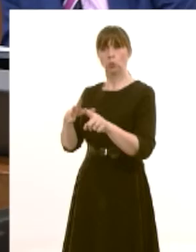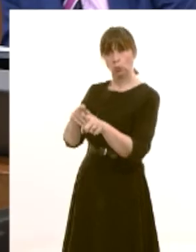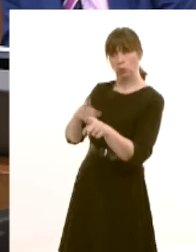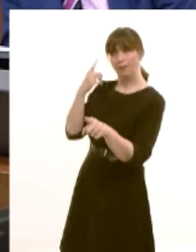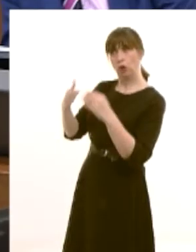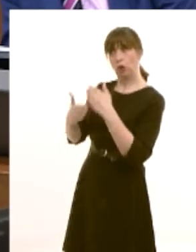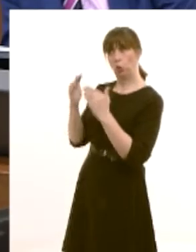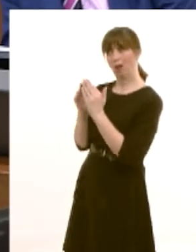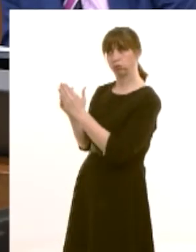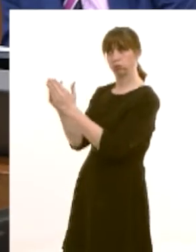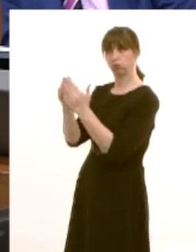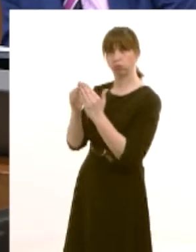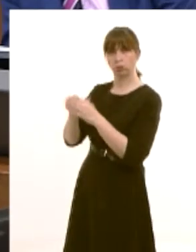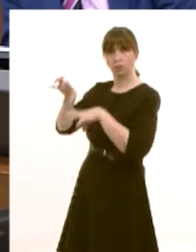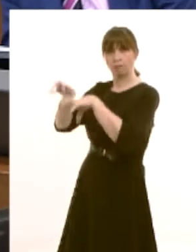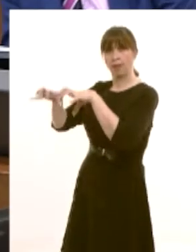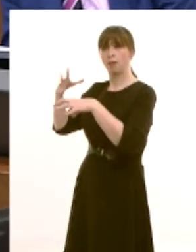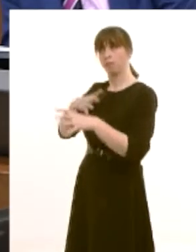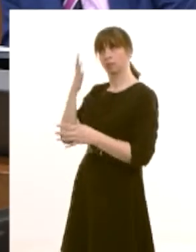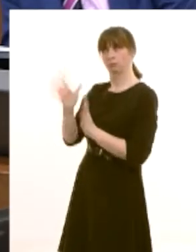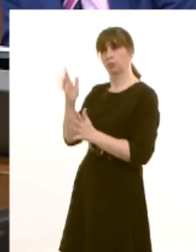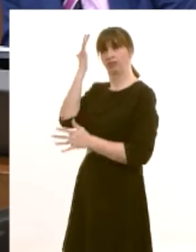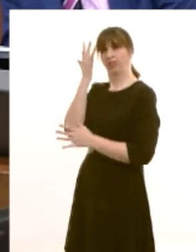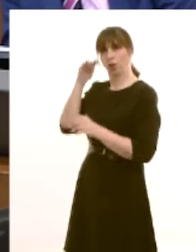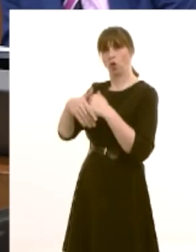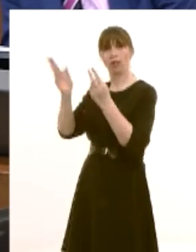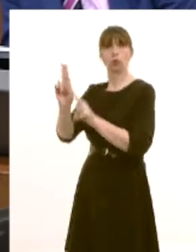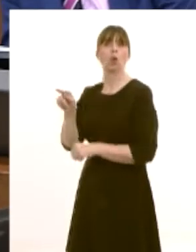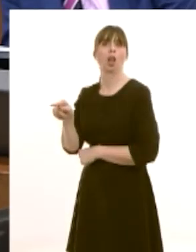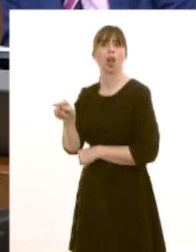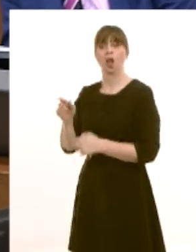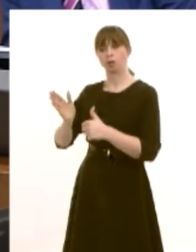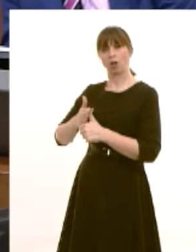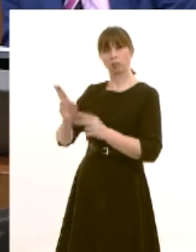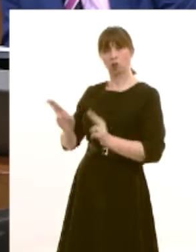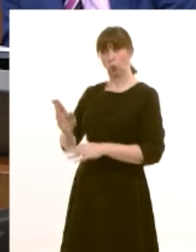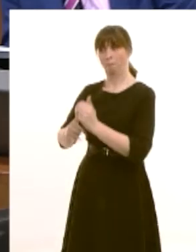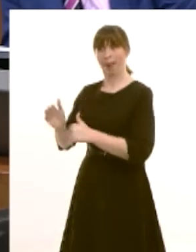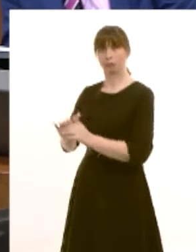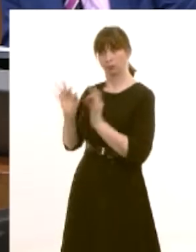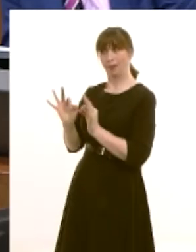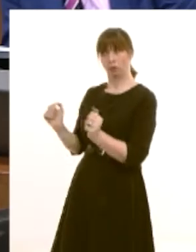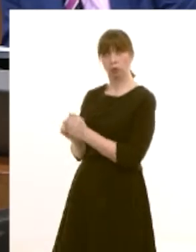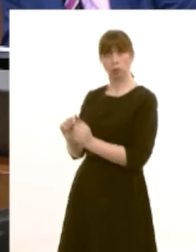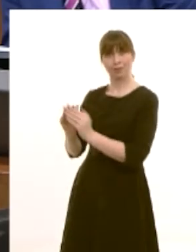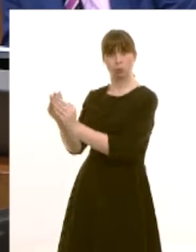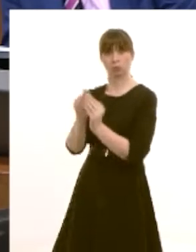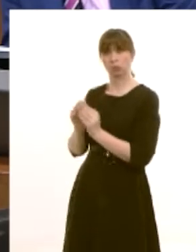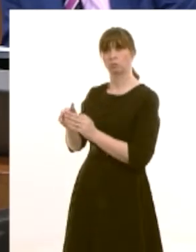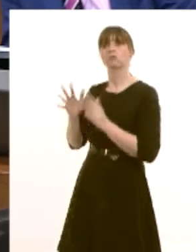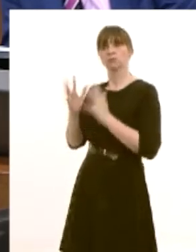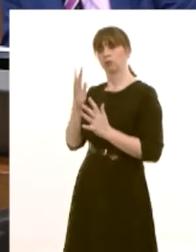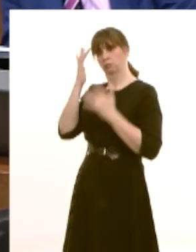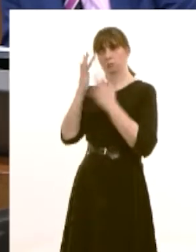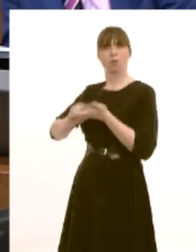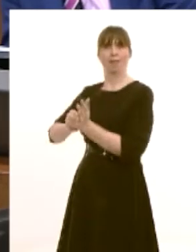new housing estates particularly are built there are examples across wales where that's happened where new primary schools have been built particularly and they must take that into account